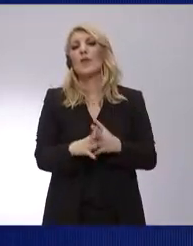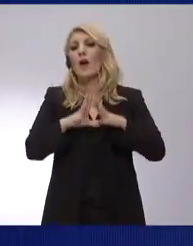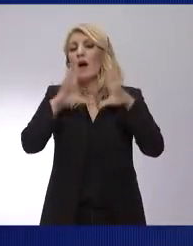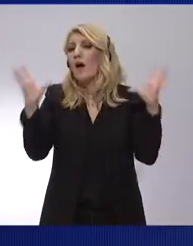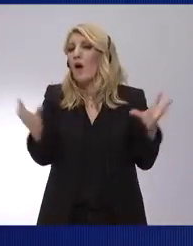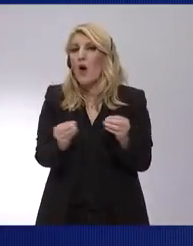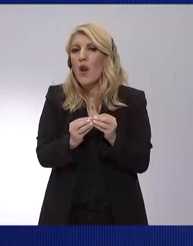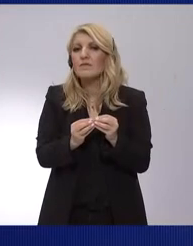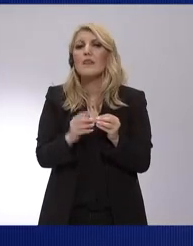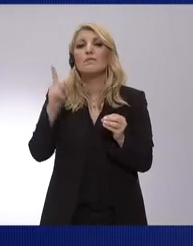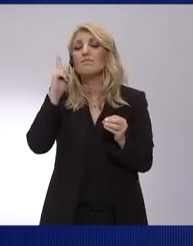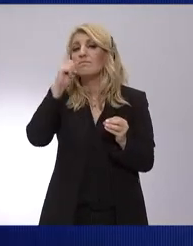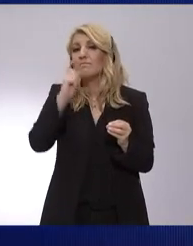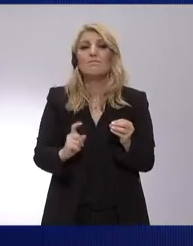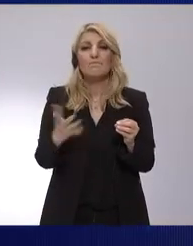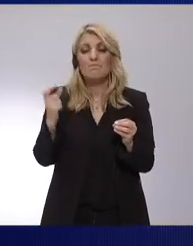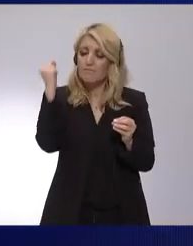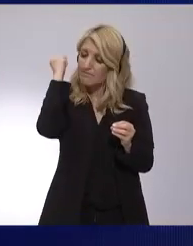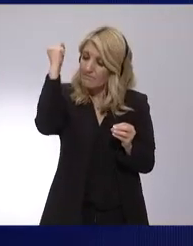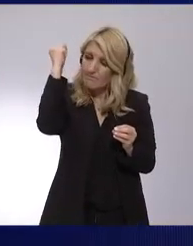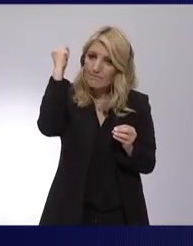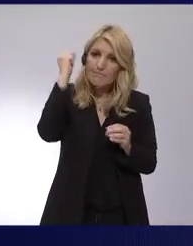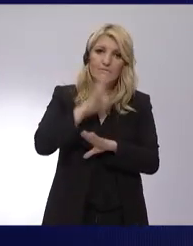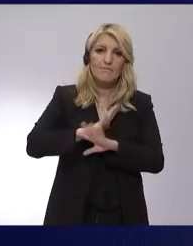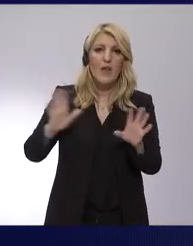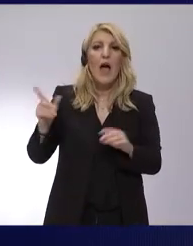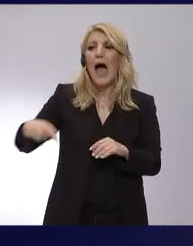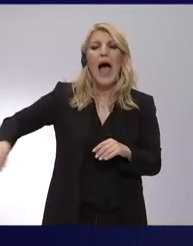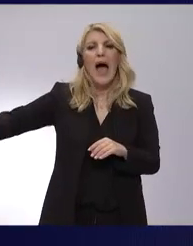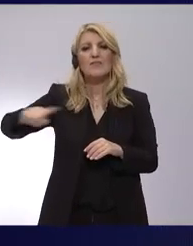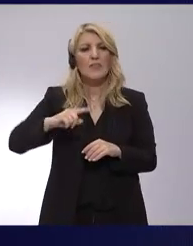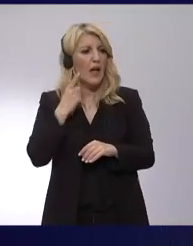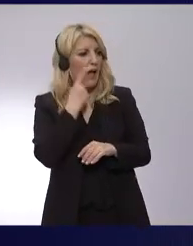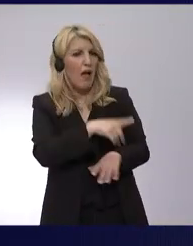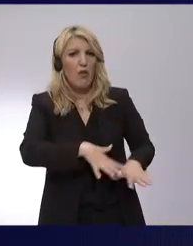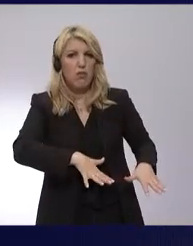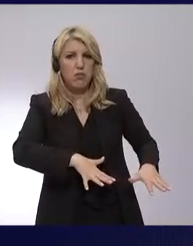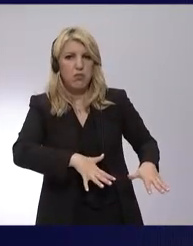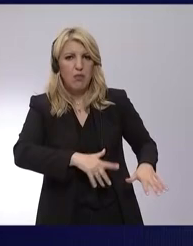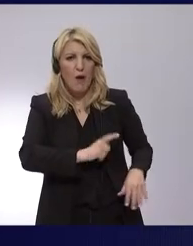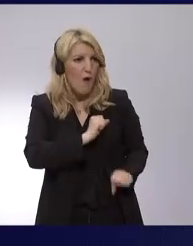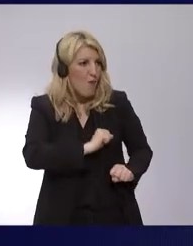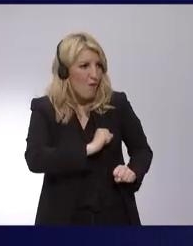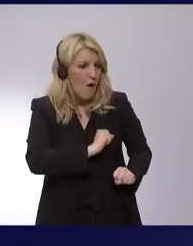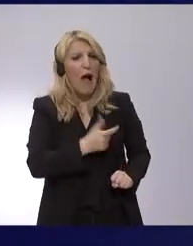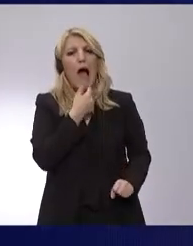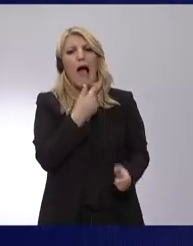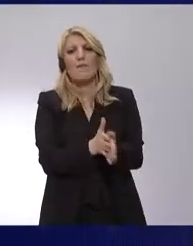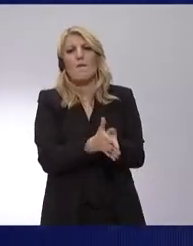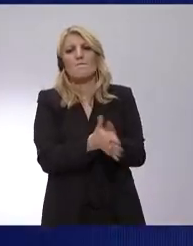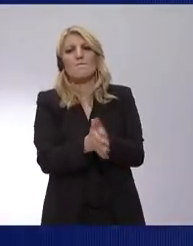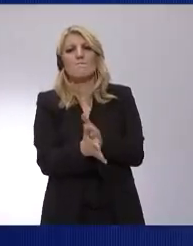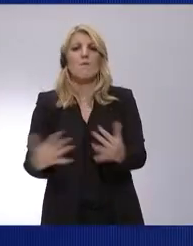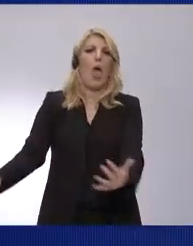They stop only when they see that they will be defeated. That's why we must have the means, we